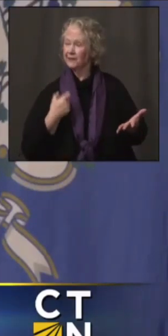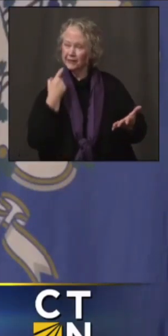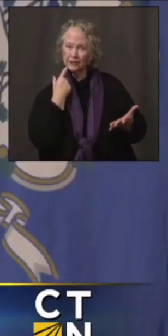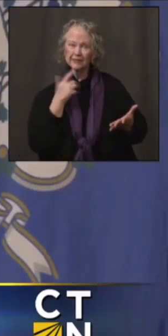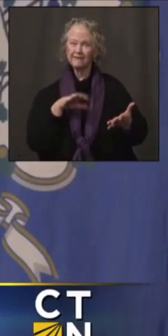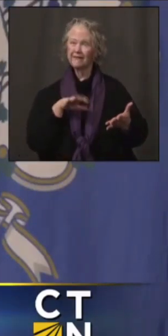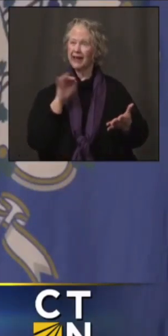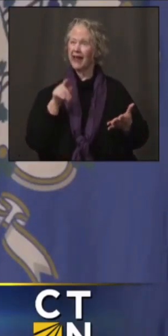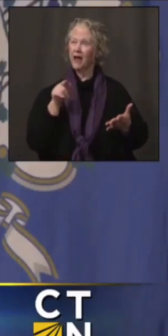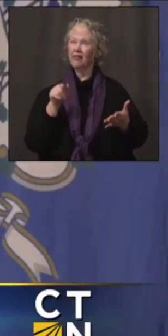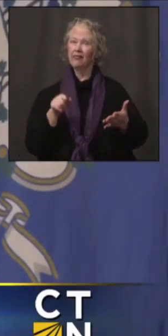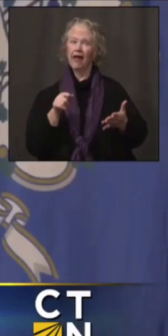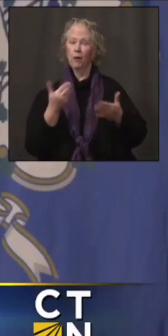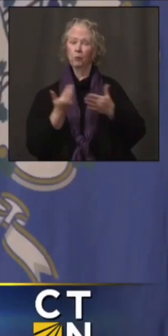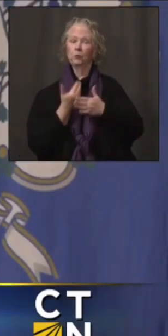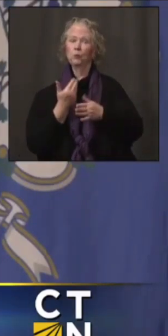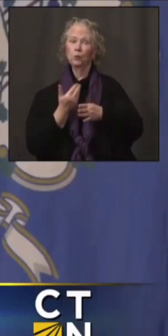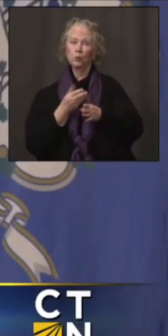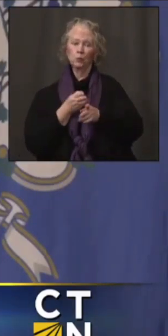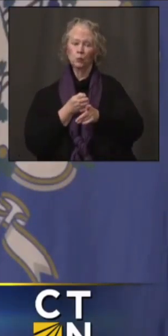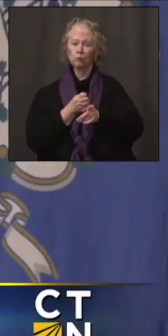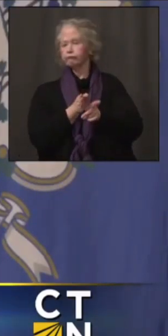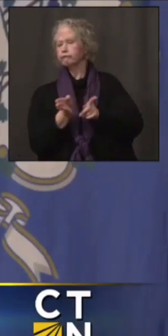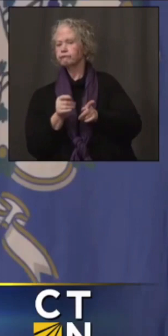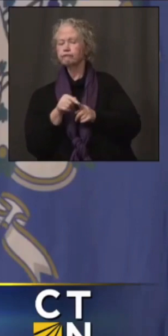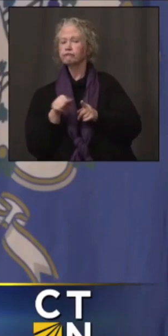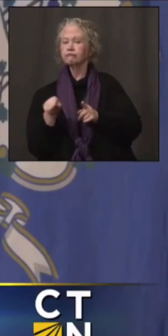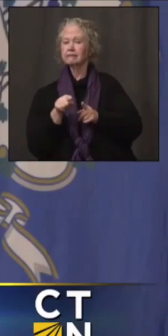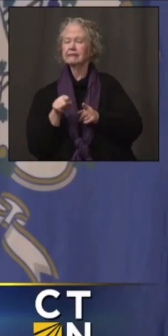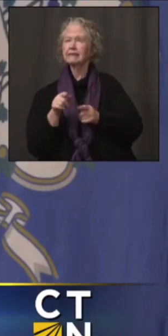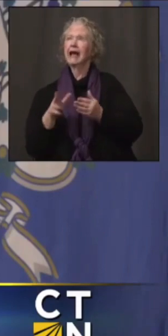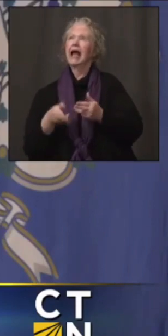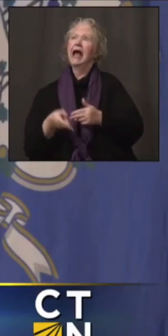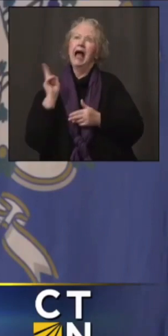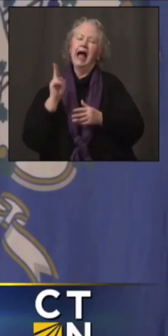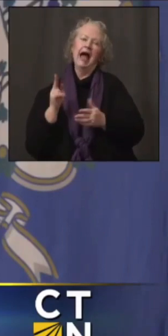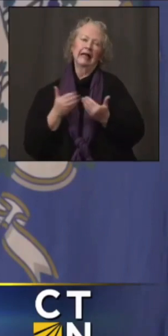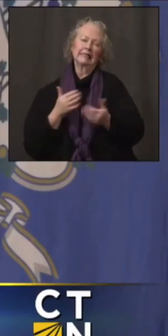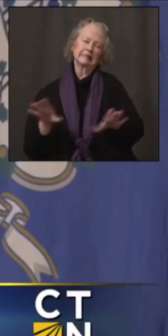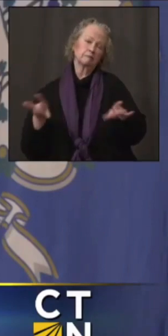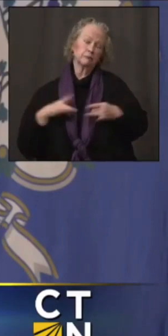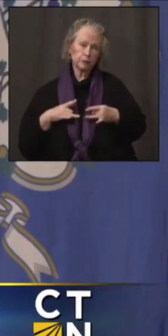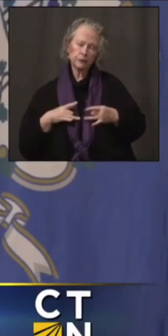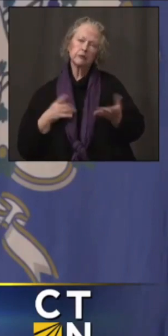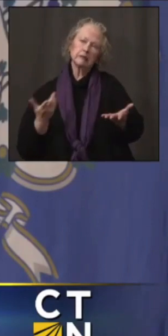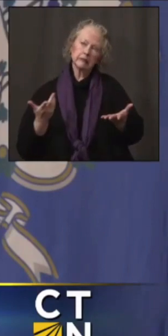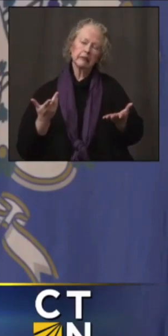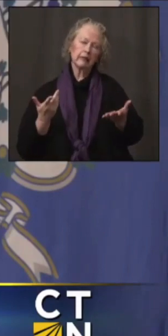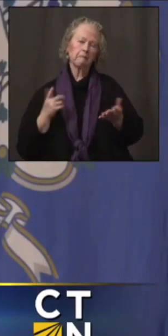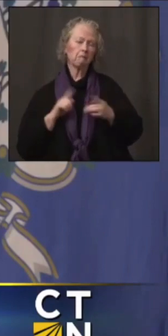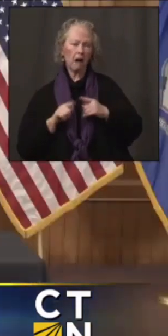the super infectious strain. But right now, that's our focus, 19th.